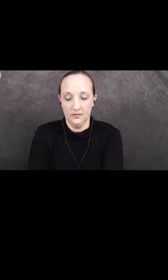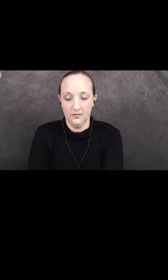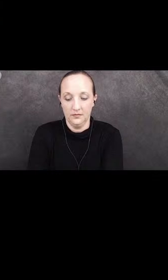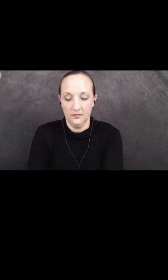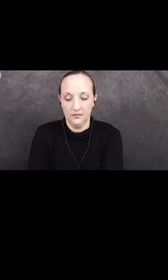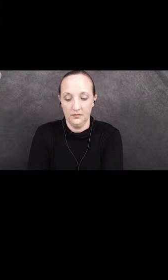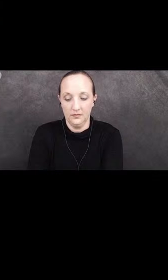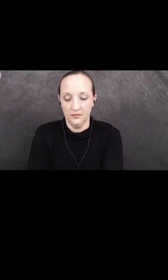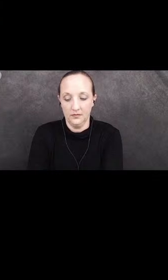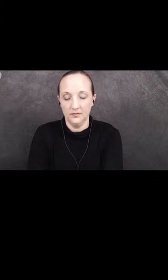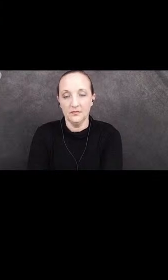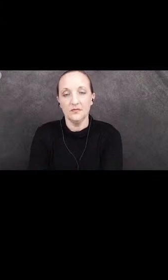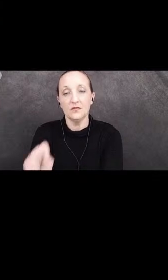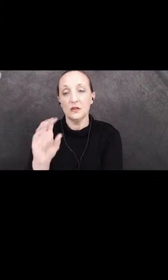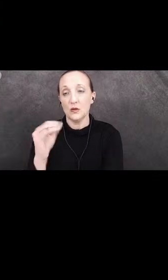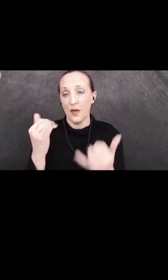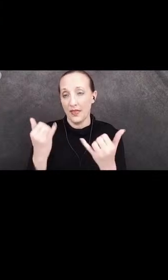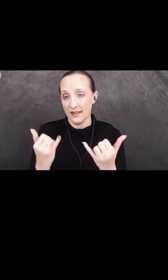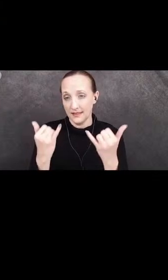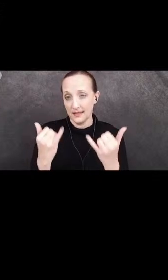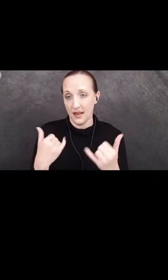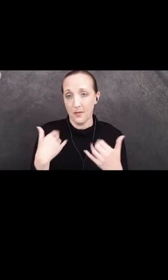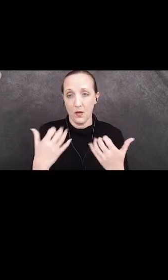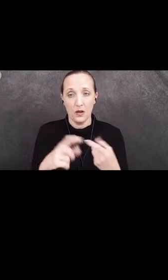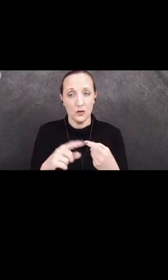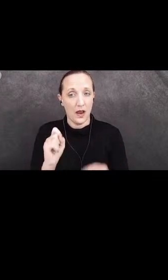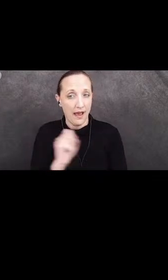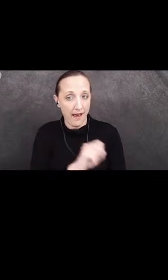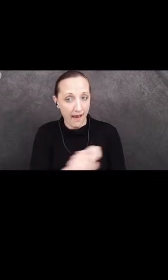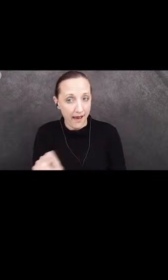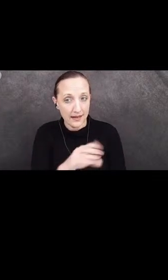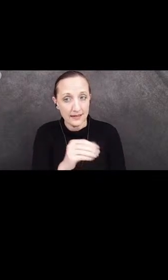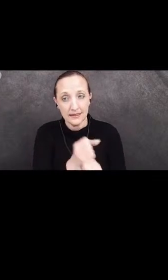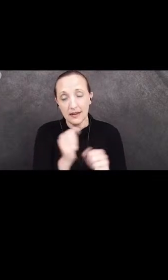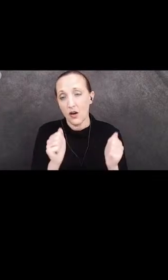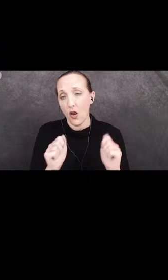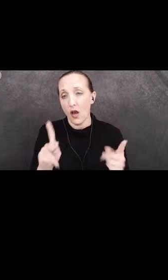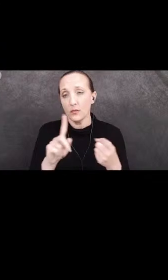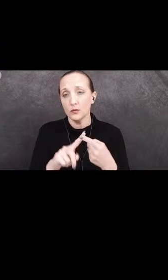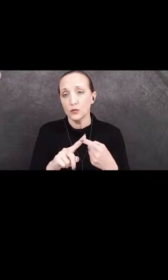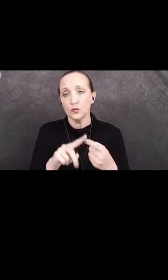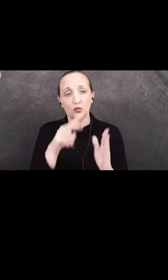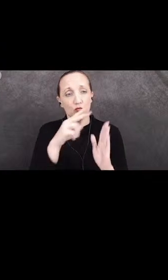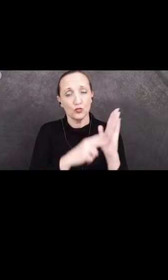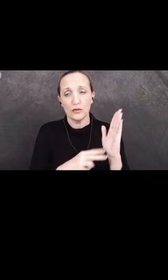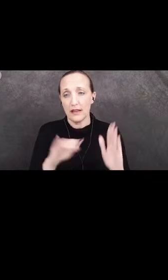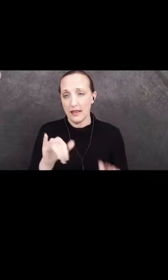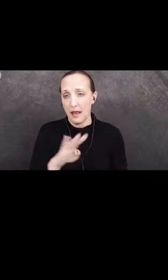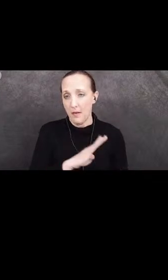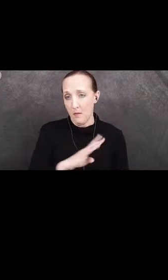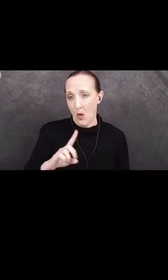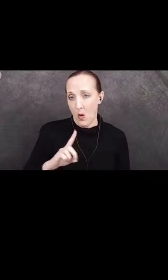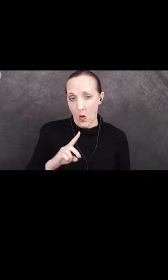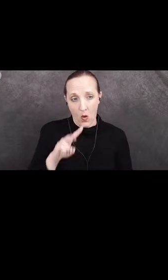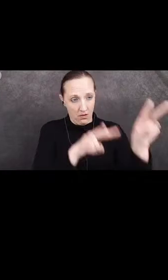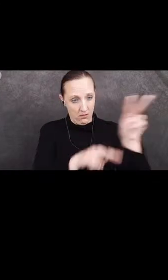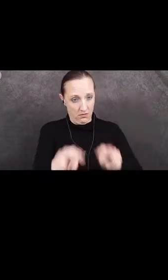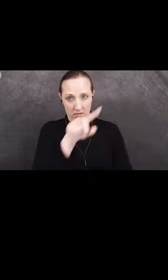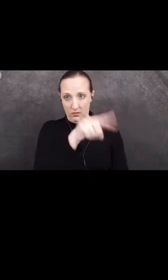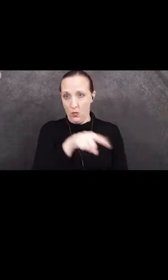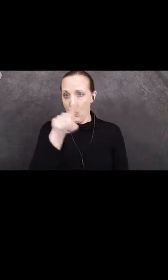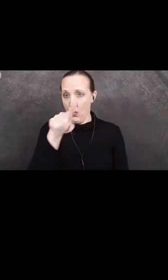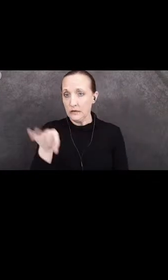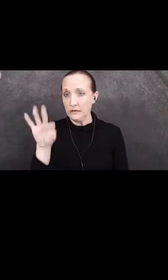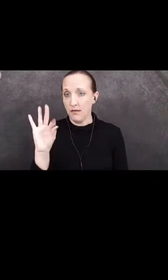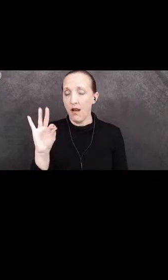And so at this time, what I would like to ask and hopefully get an opportunity to read those board appreciate that is as